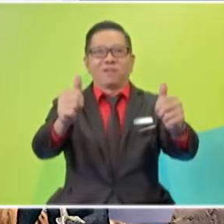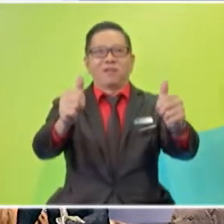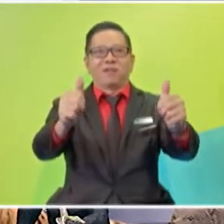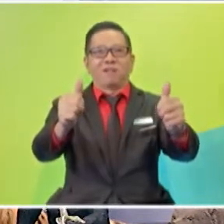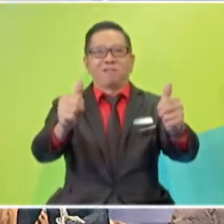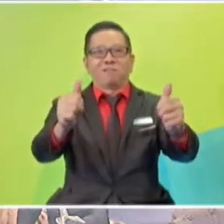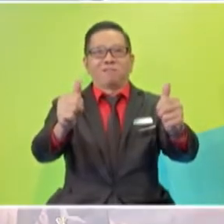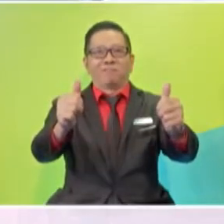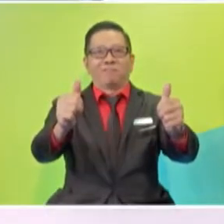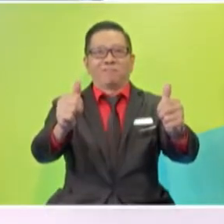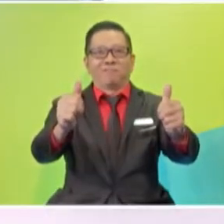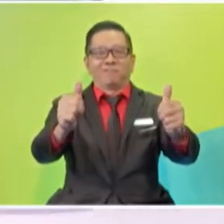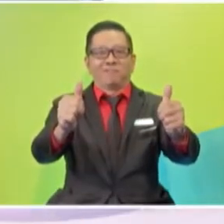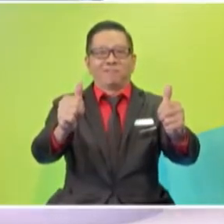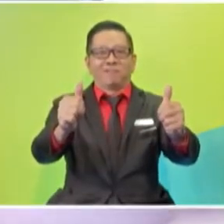if you are.